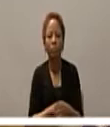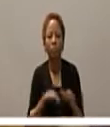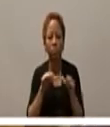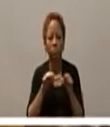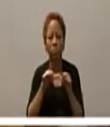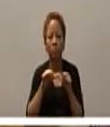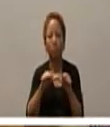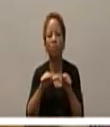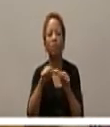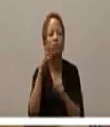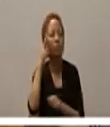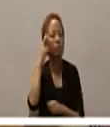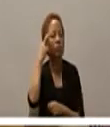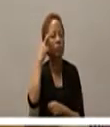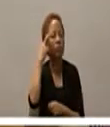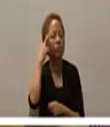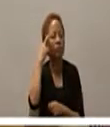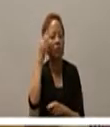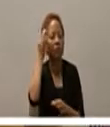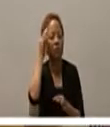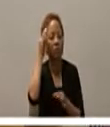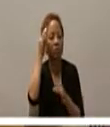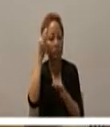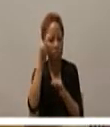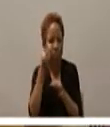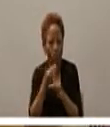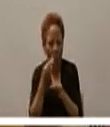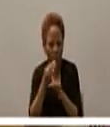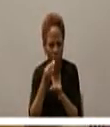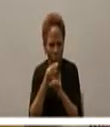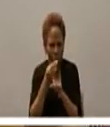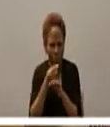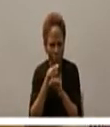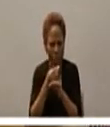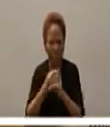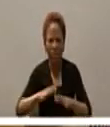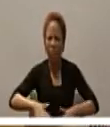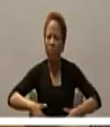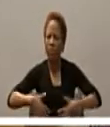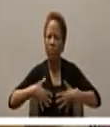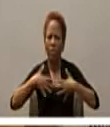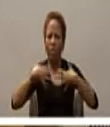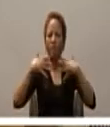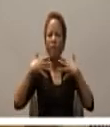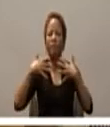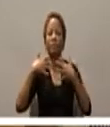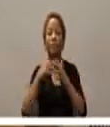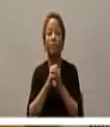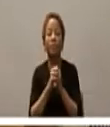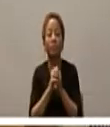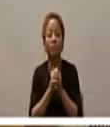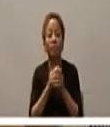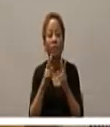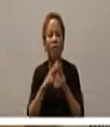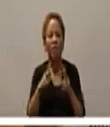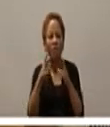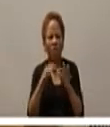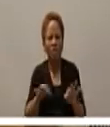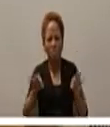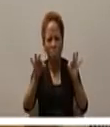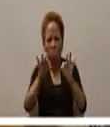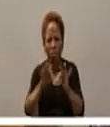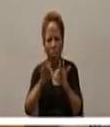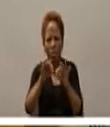on our faith journey some very important aspects coming through our readings here today all of this and preparing